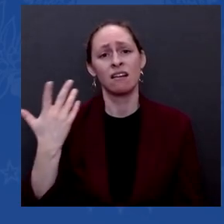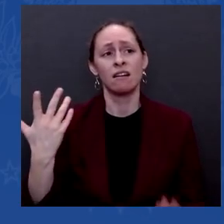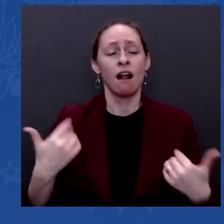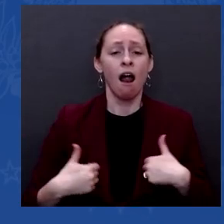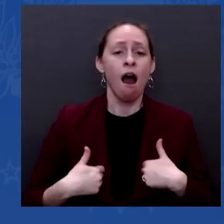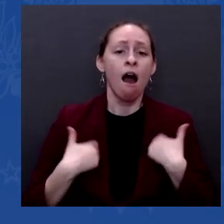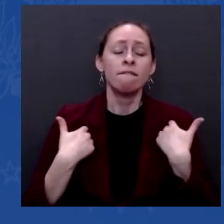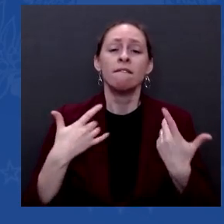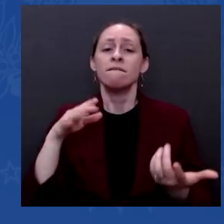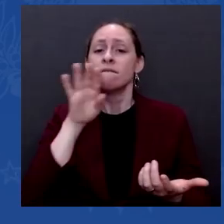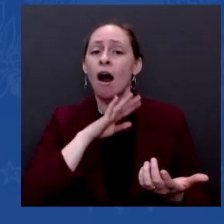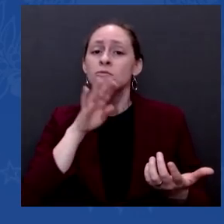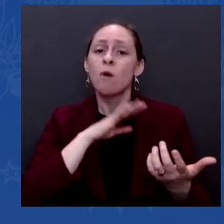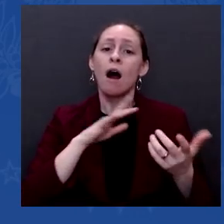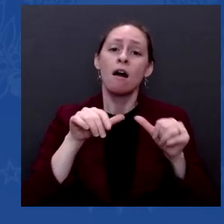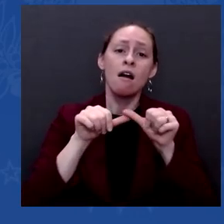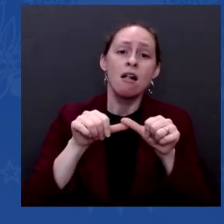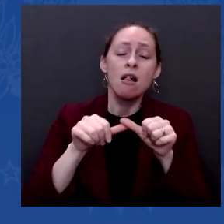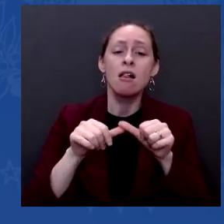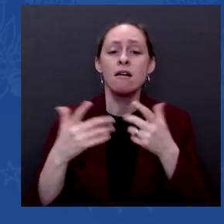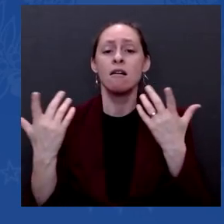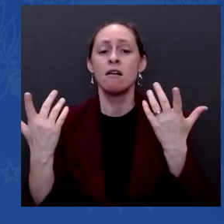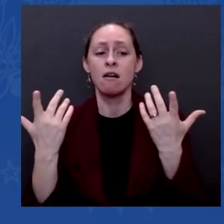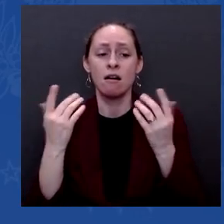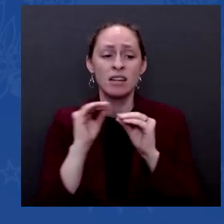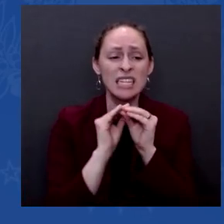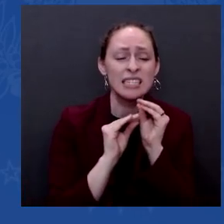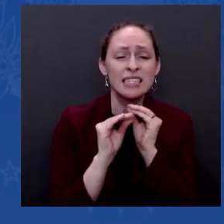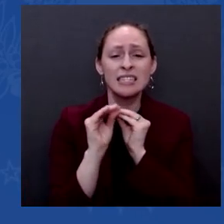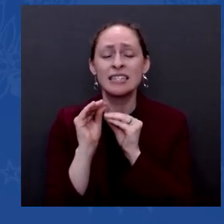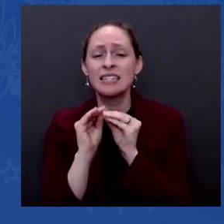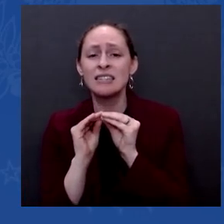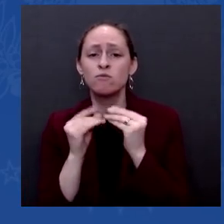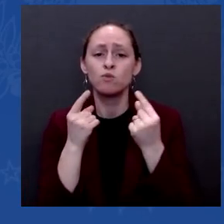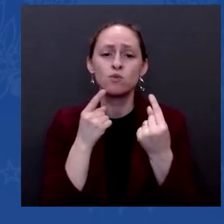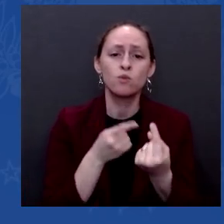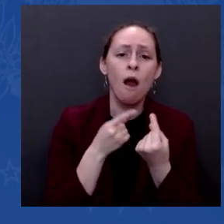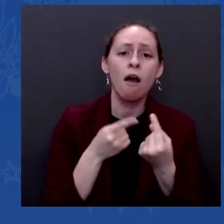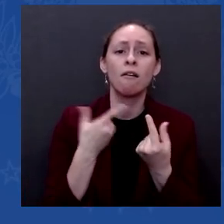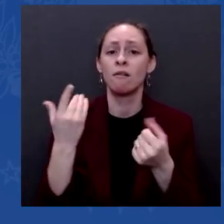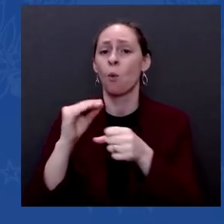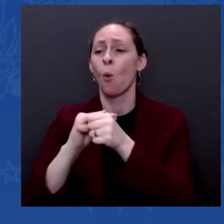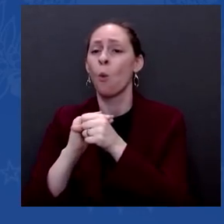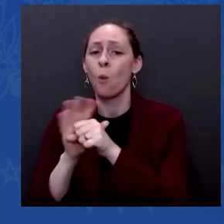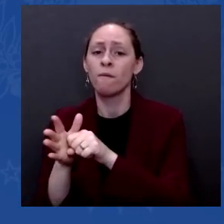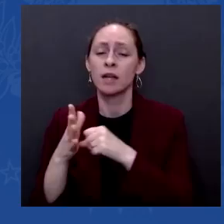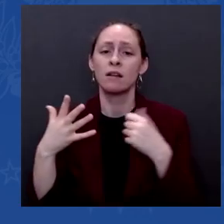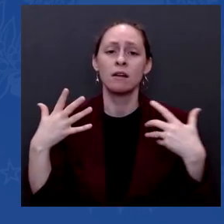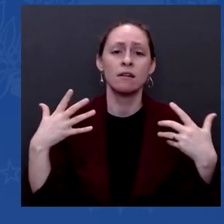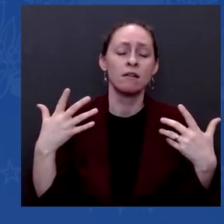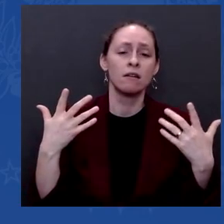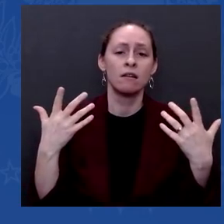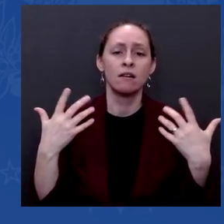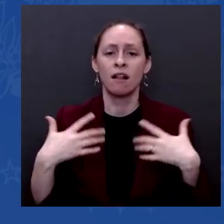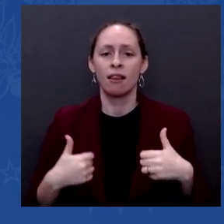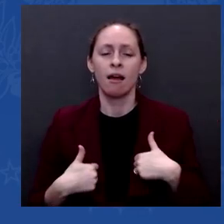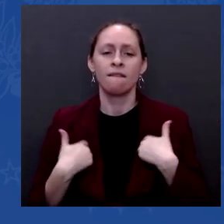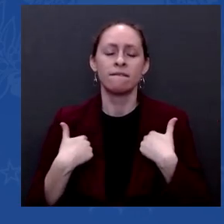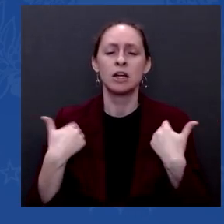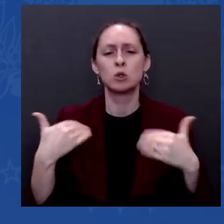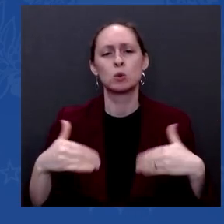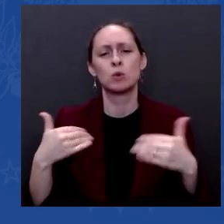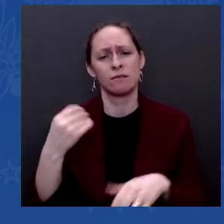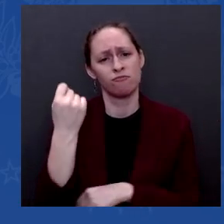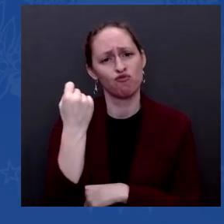But the idea, if I told you when we started, I told you what I'm going do. The first year, I'm going to create over 600 or 6 million jobs.